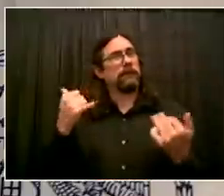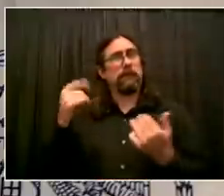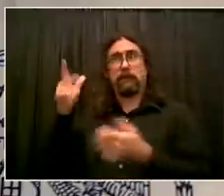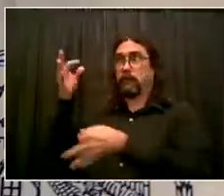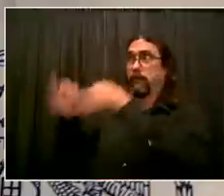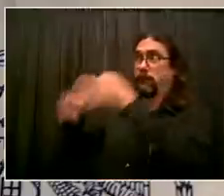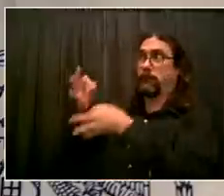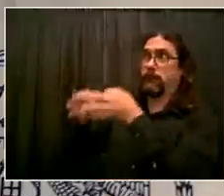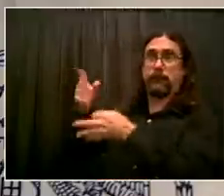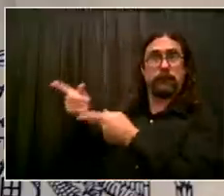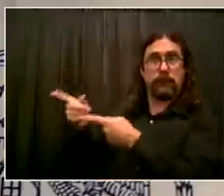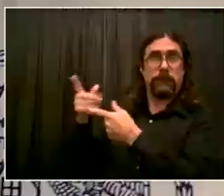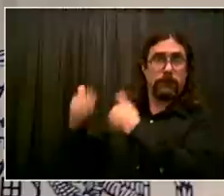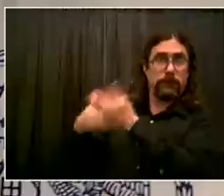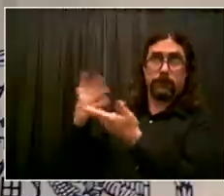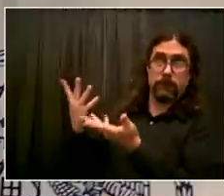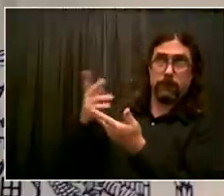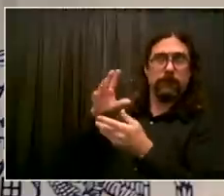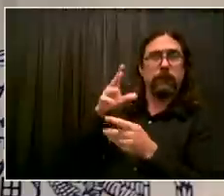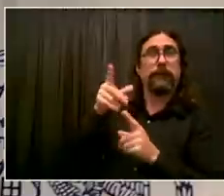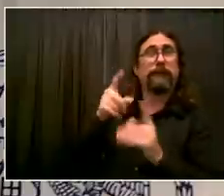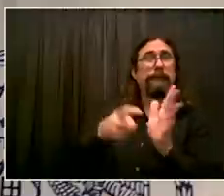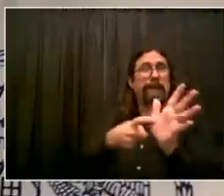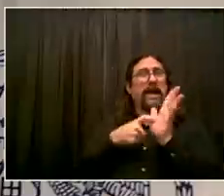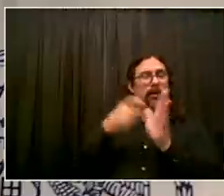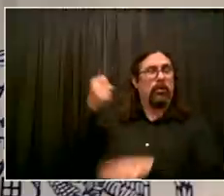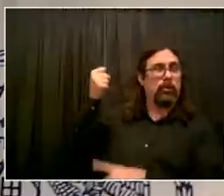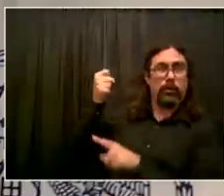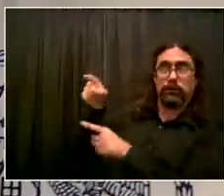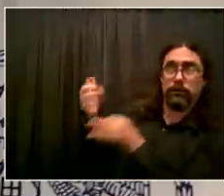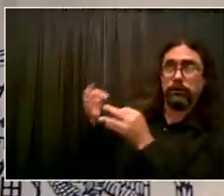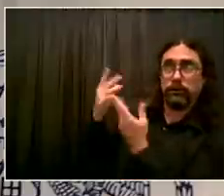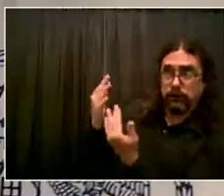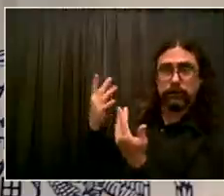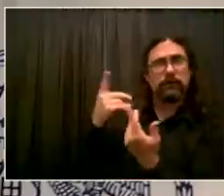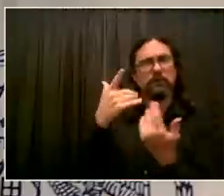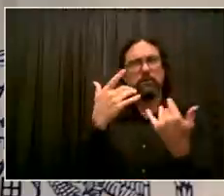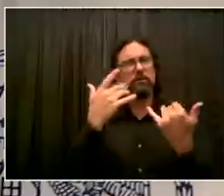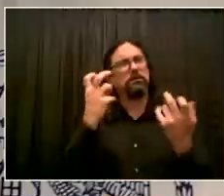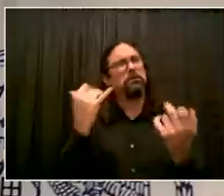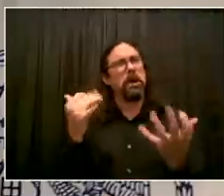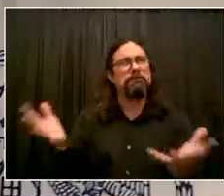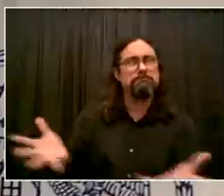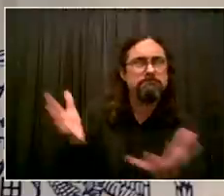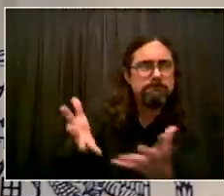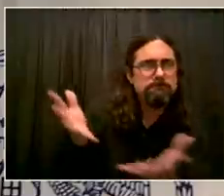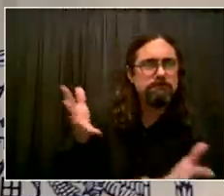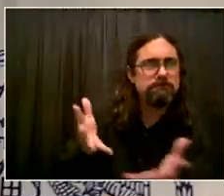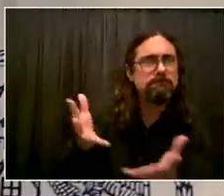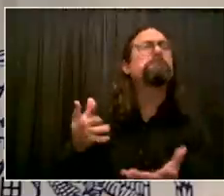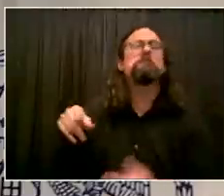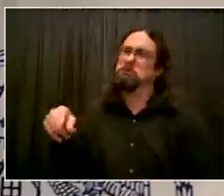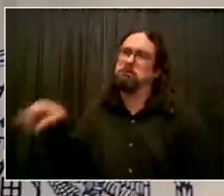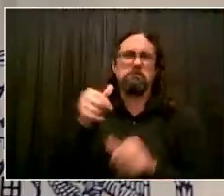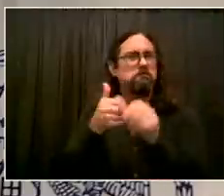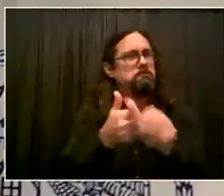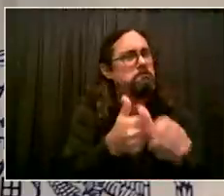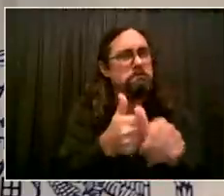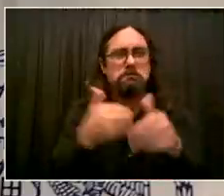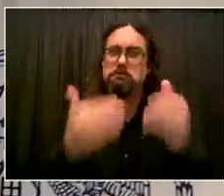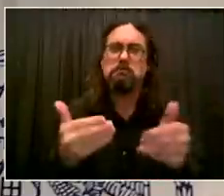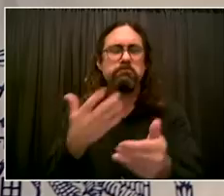about our ability to have a safe school system and keep everything moving really, really well for our kids. Okay, now,